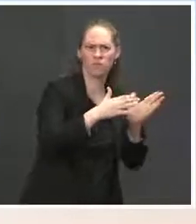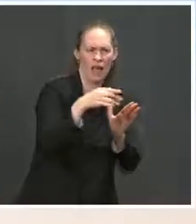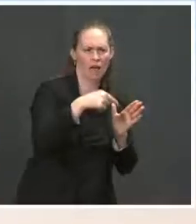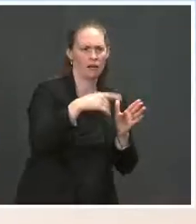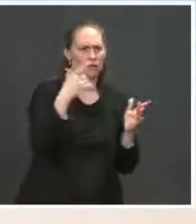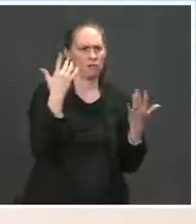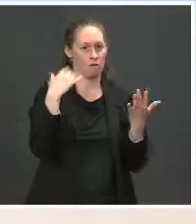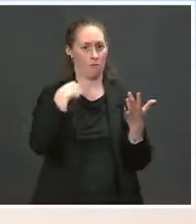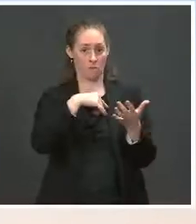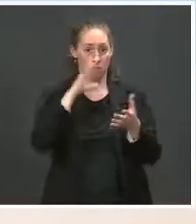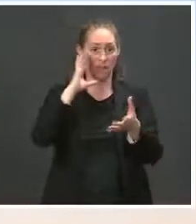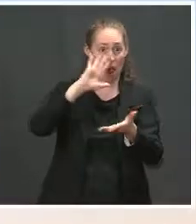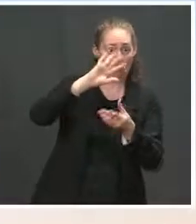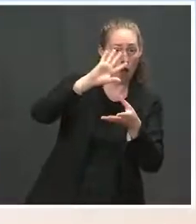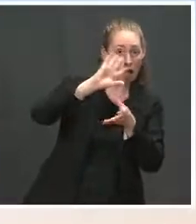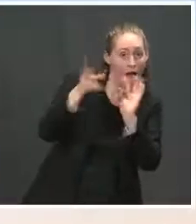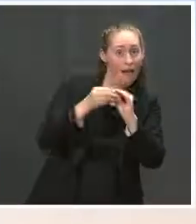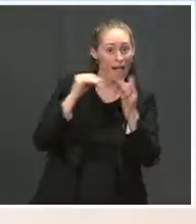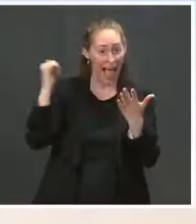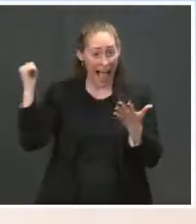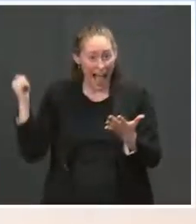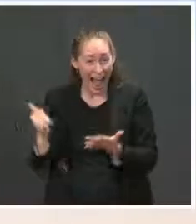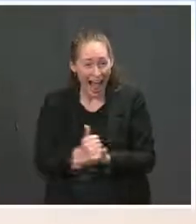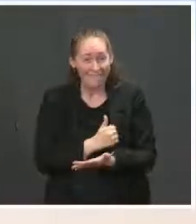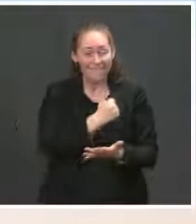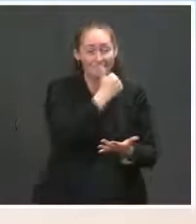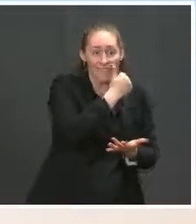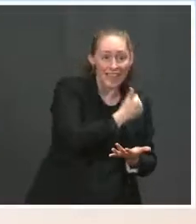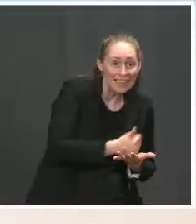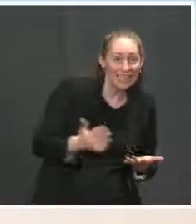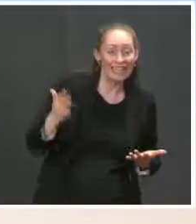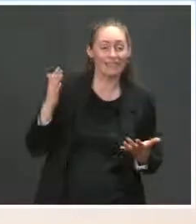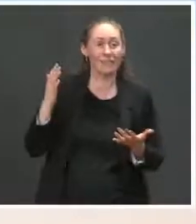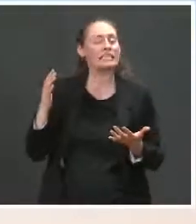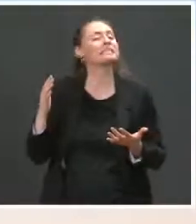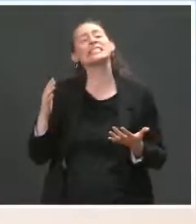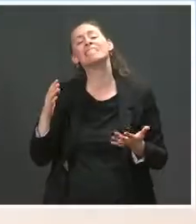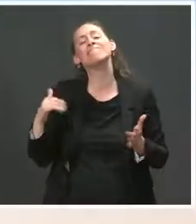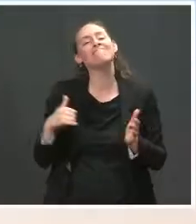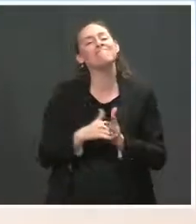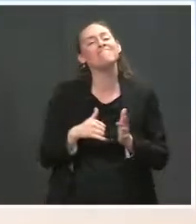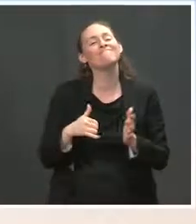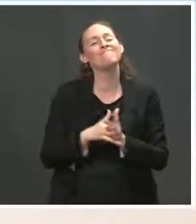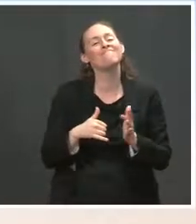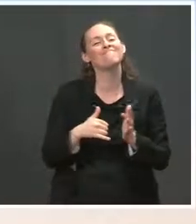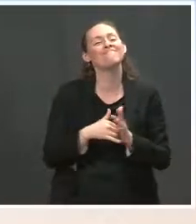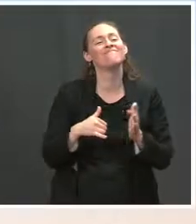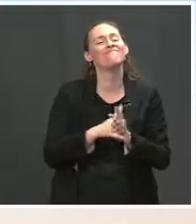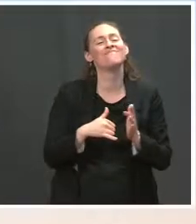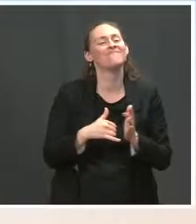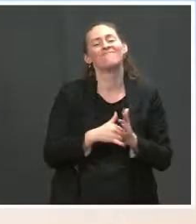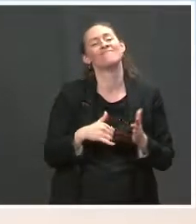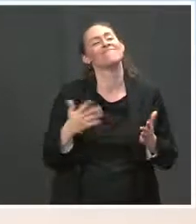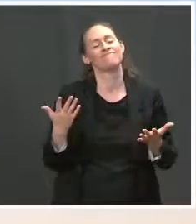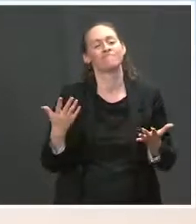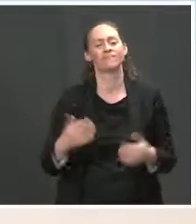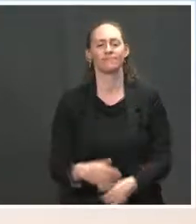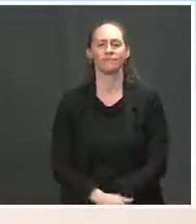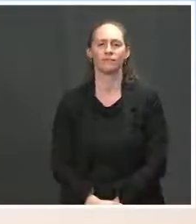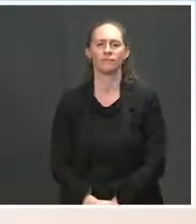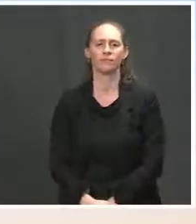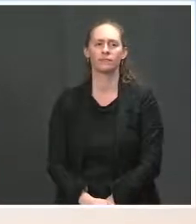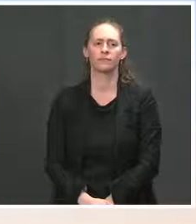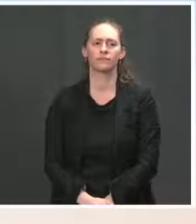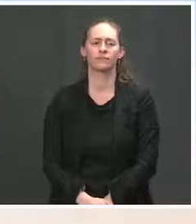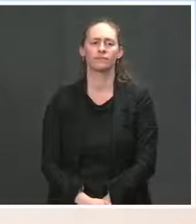totality of every priority item for him and every item on his agenda that he wants to move forward as President. And then finally, if you don't mind, India